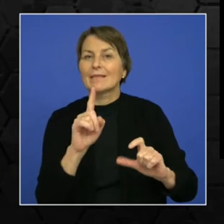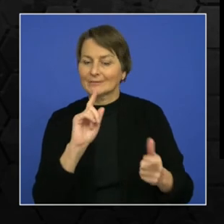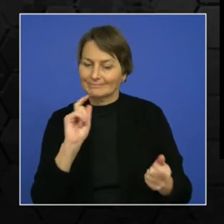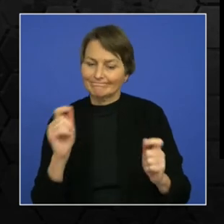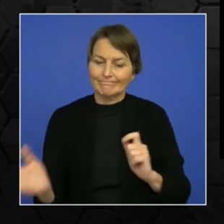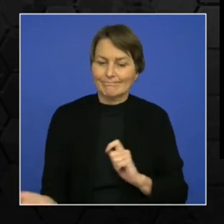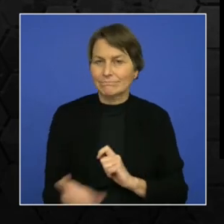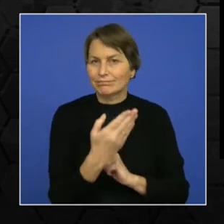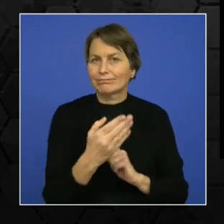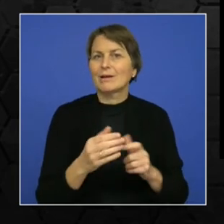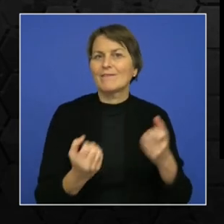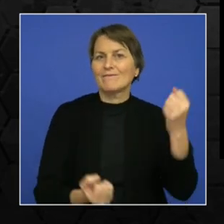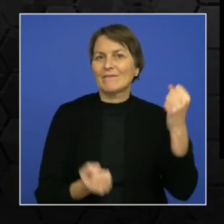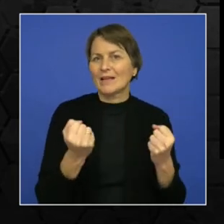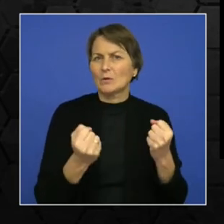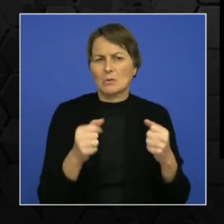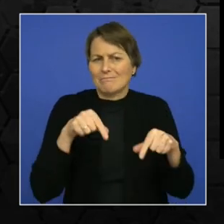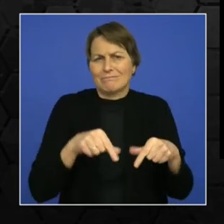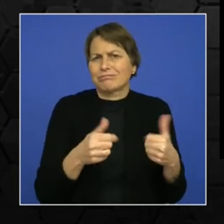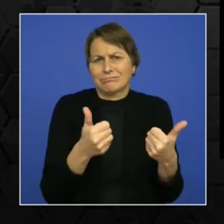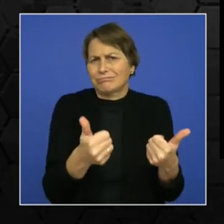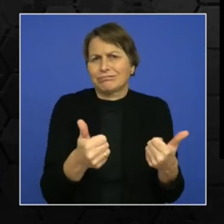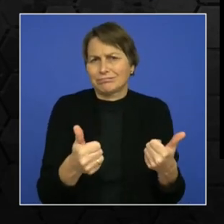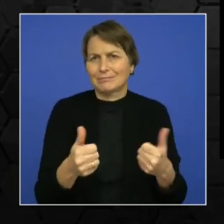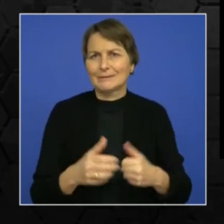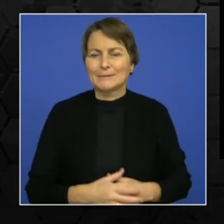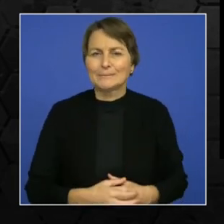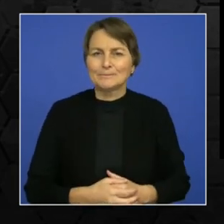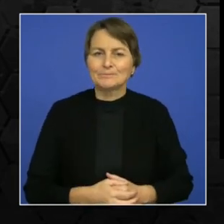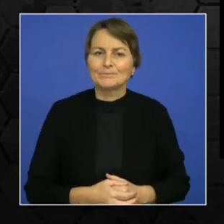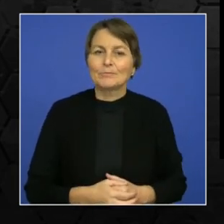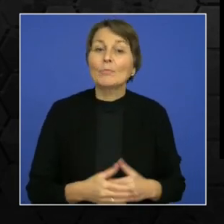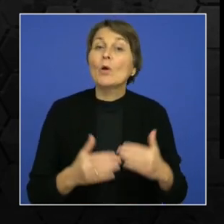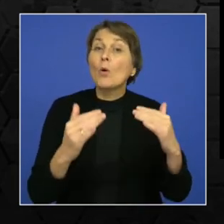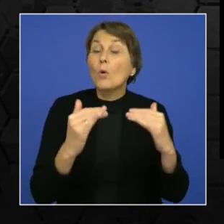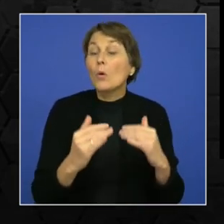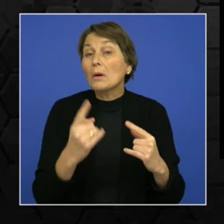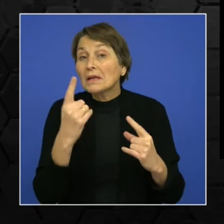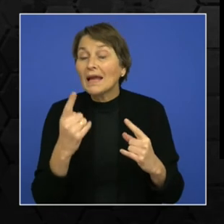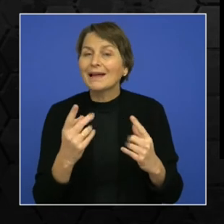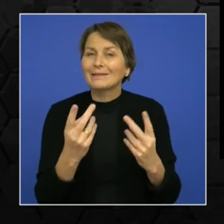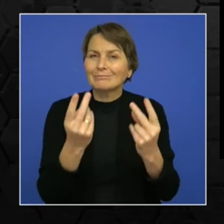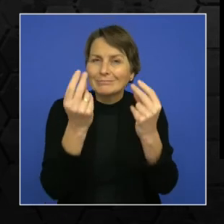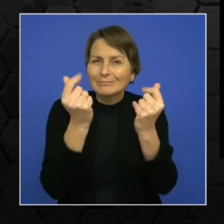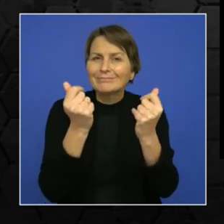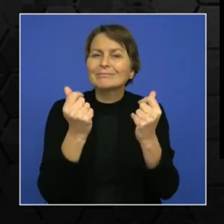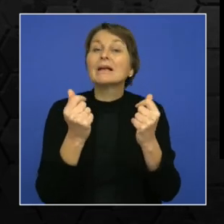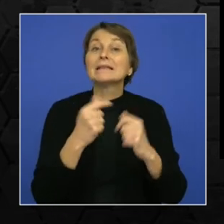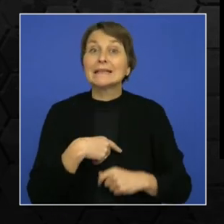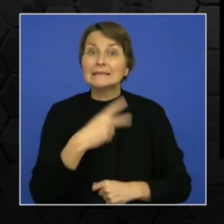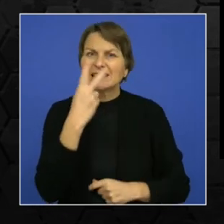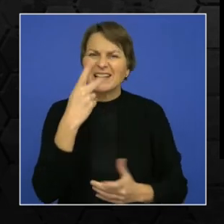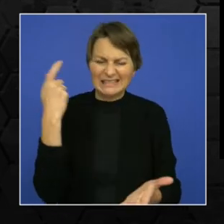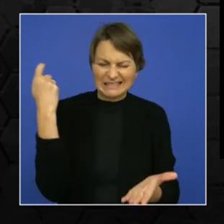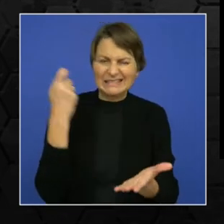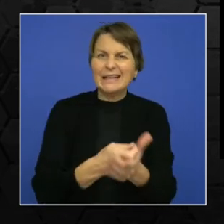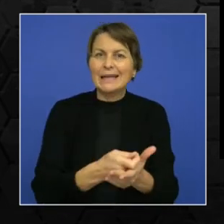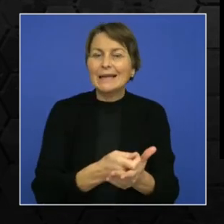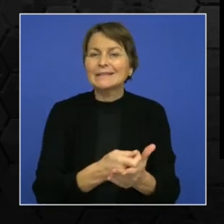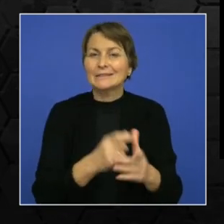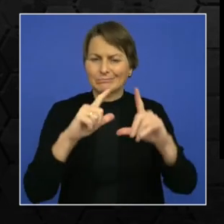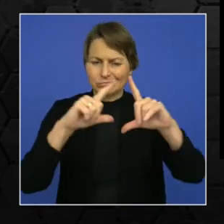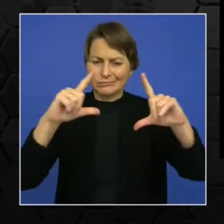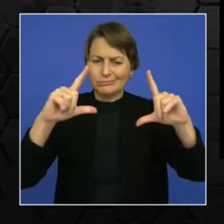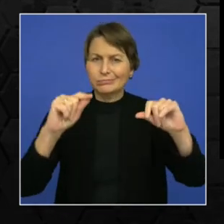Next up, have intelligent ticketing system where so there are various problems that are arising these days due to a certain inclination towards cashless economies.